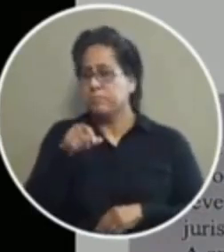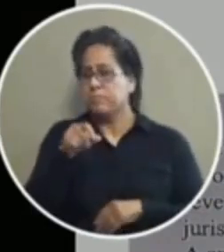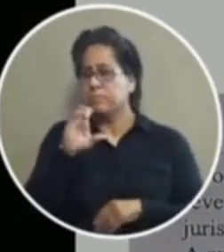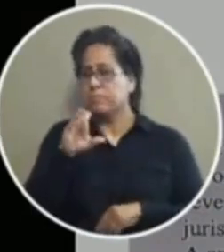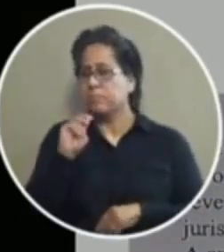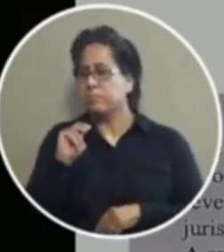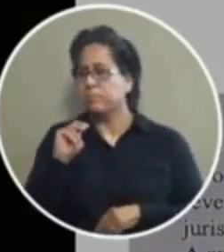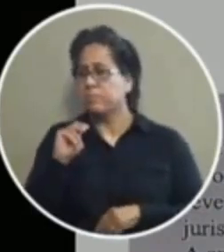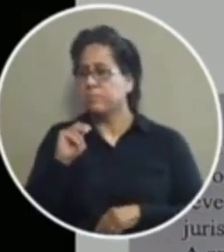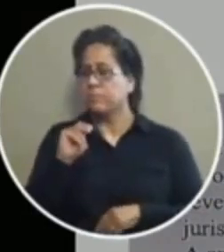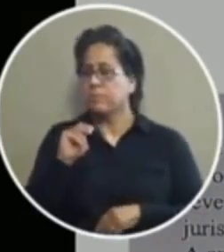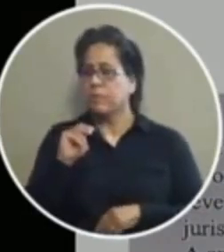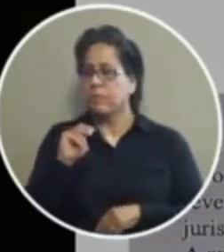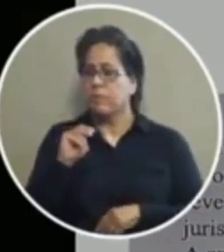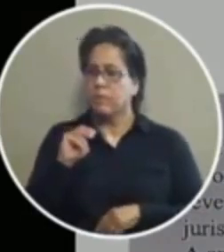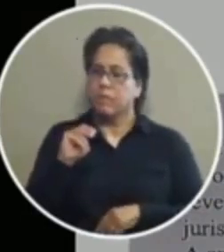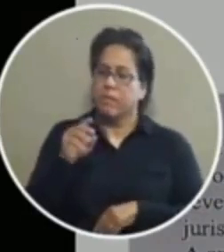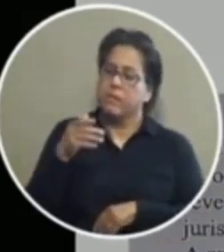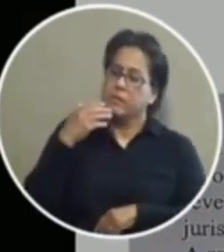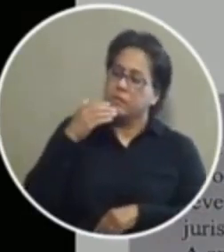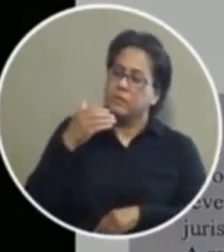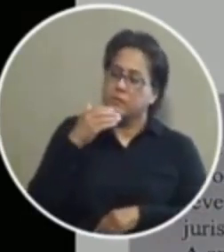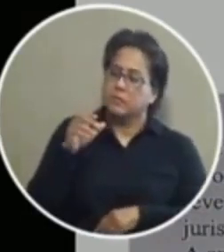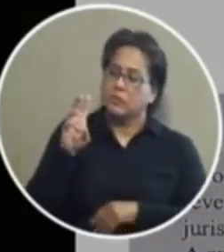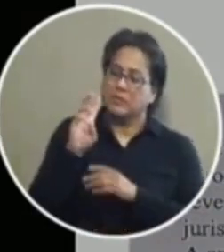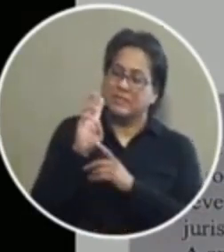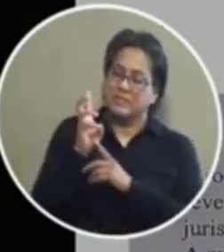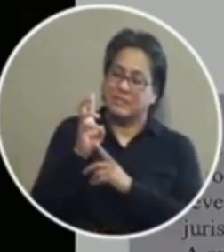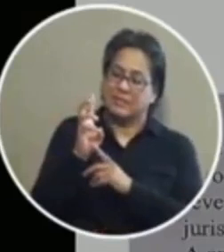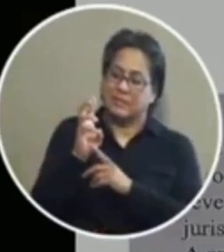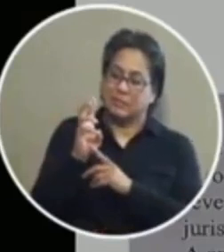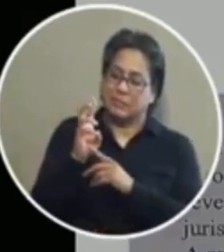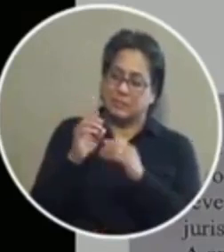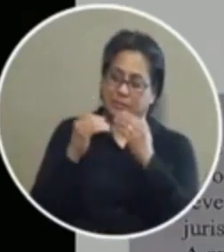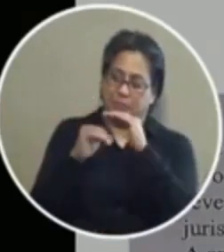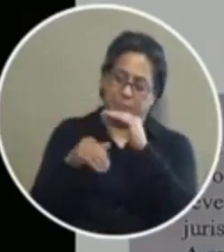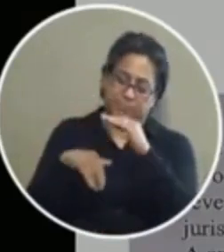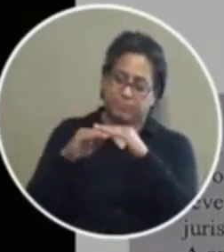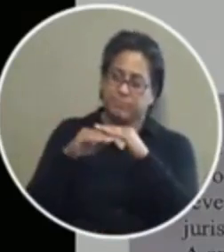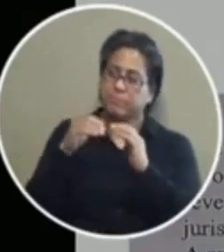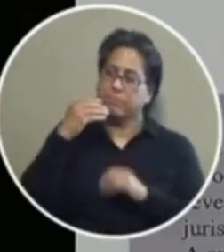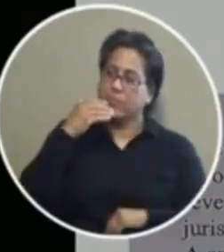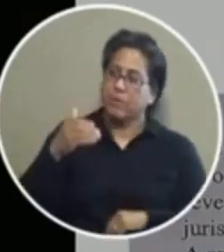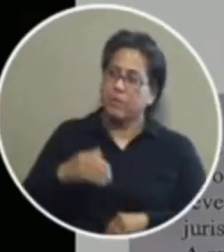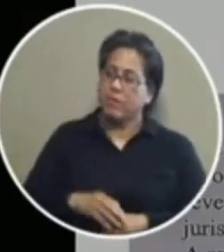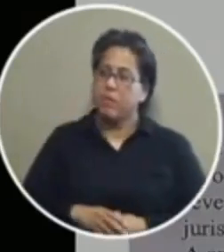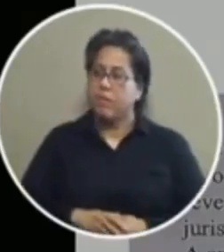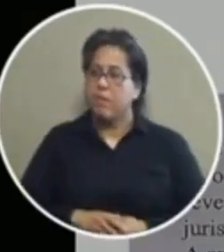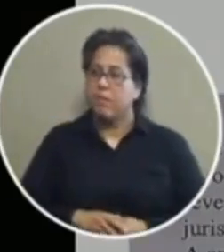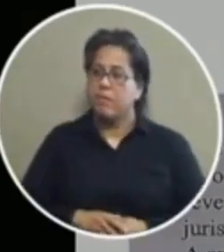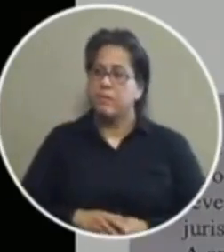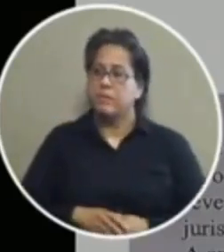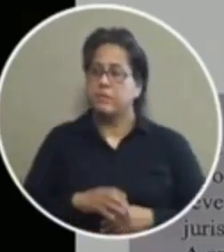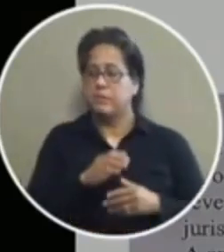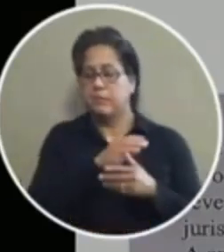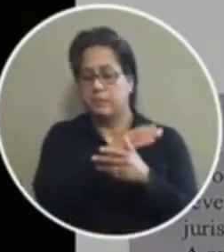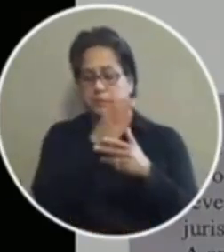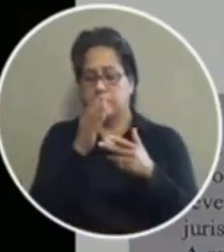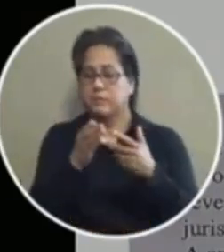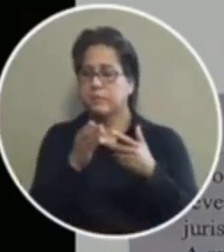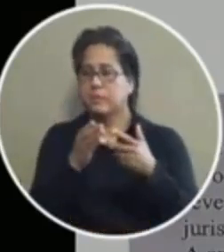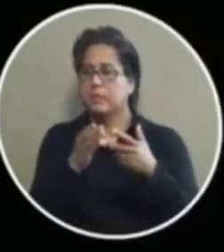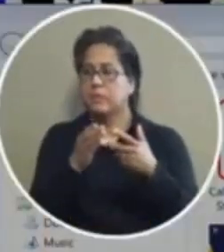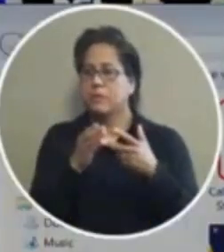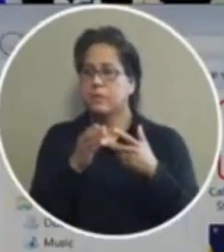manager tommy gonzalez thank you mr demores you've reached the six minute limit sir thank you the next speaker will be